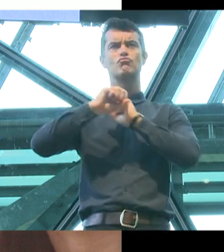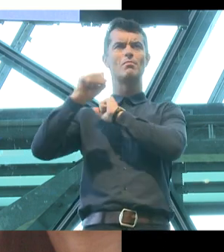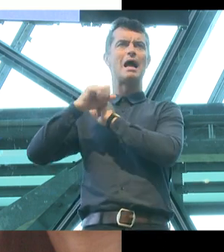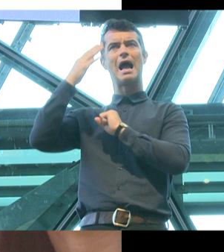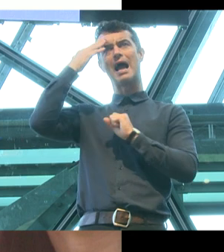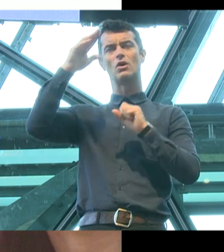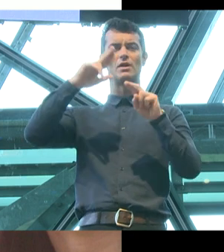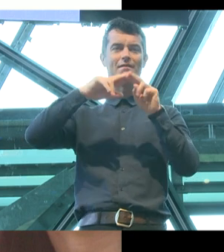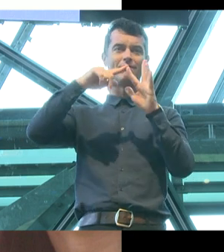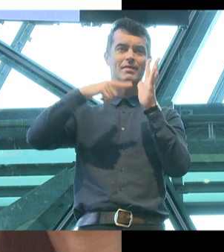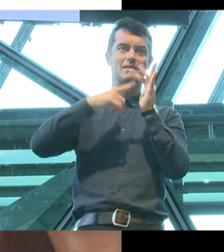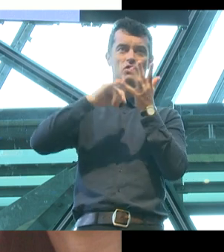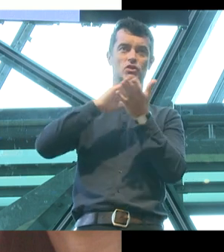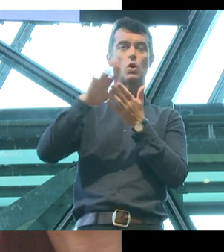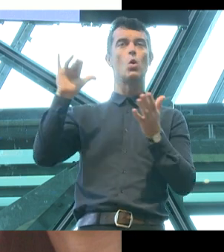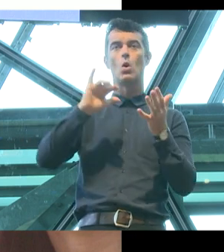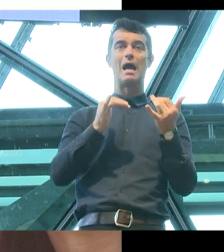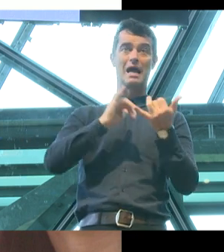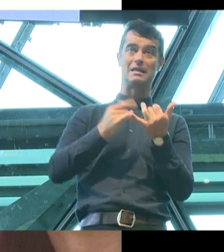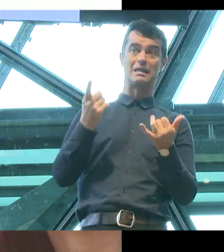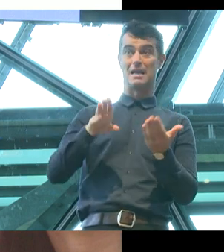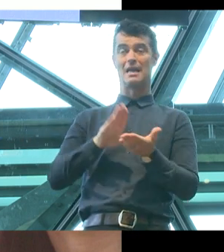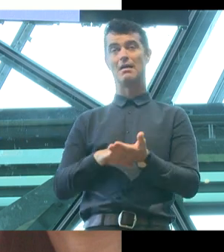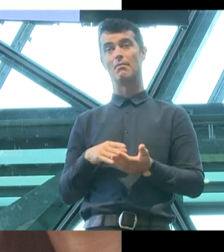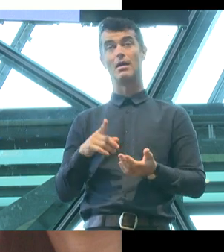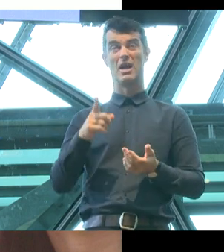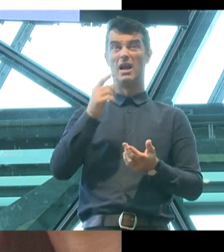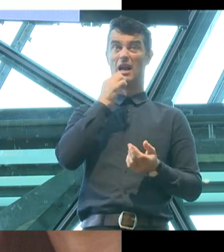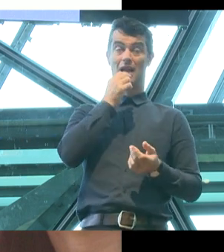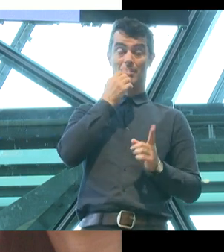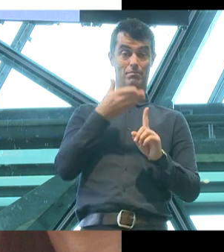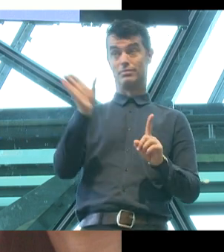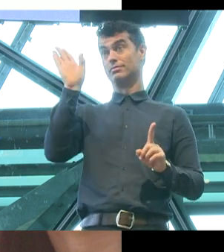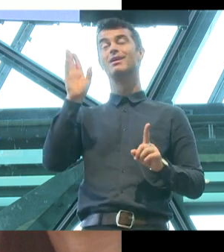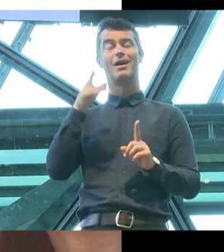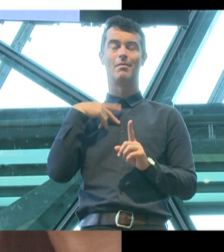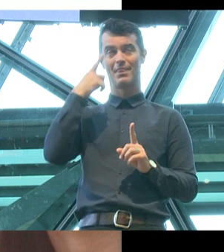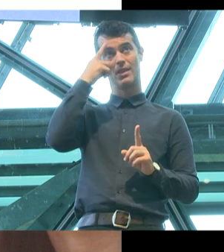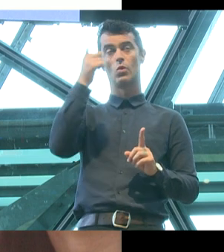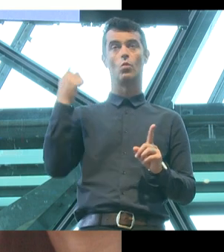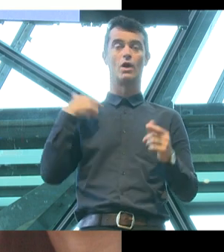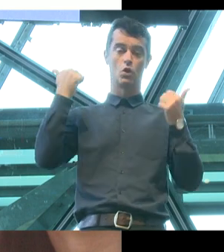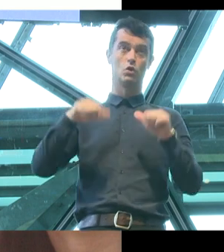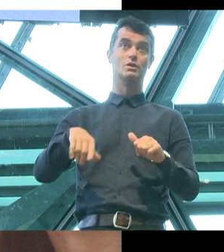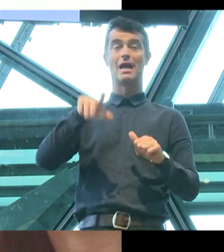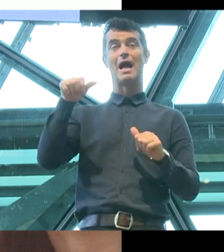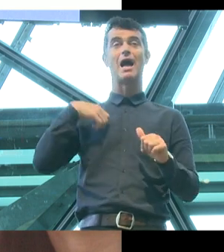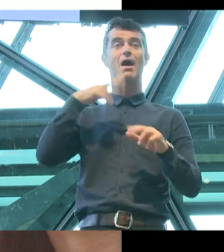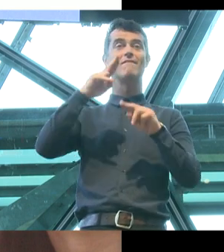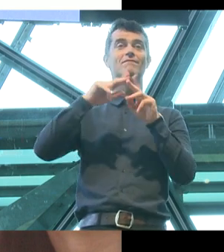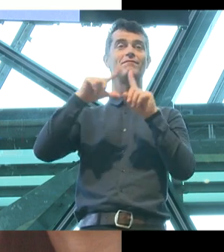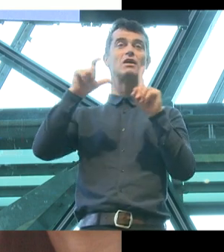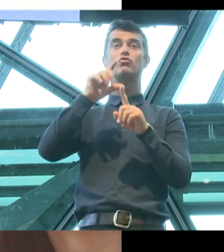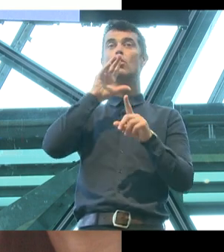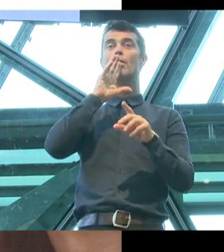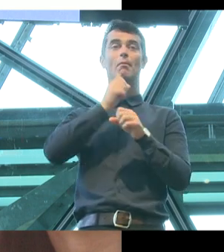this sounds like a stretch, it is, but I think we're used to the idea that some of our federal politicians like a good pull. And later,